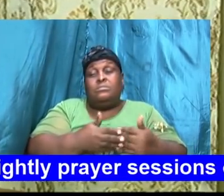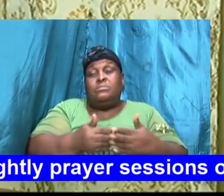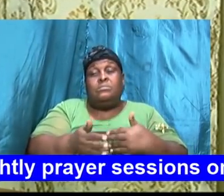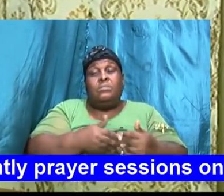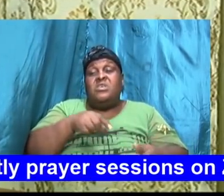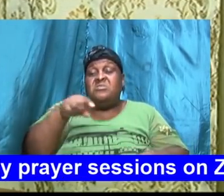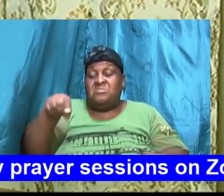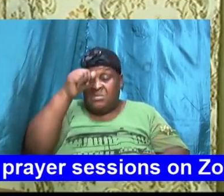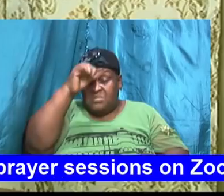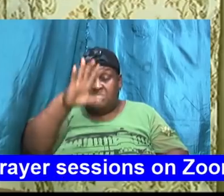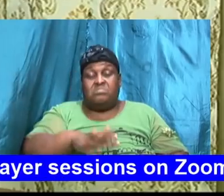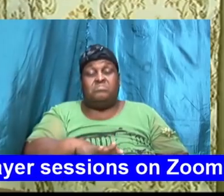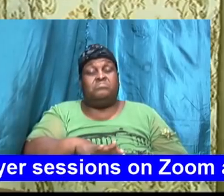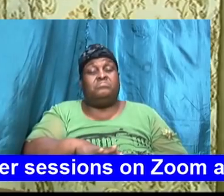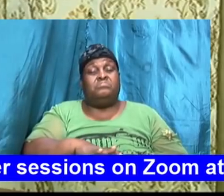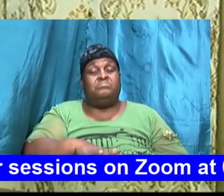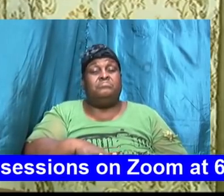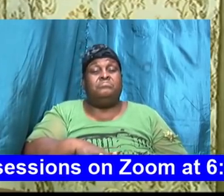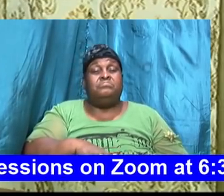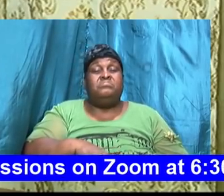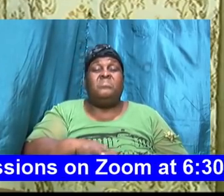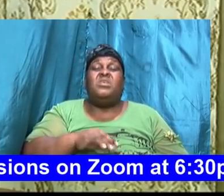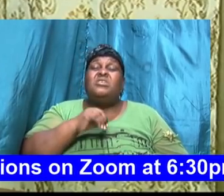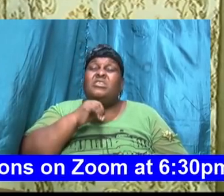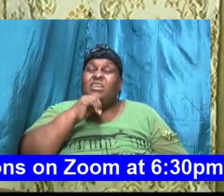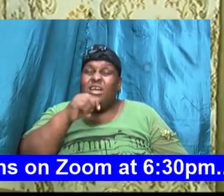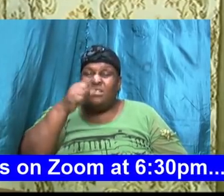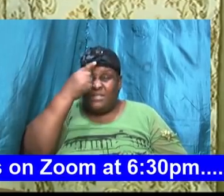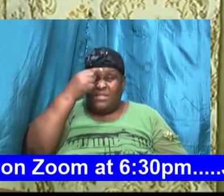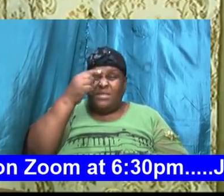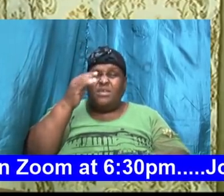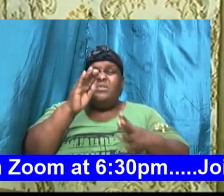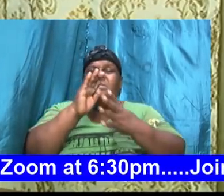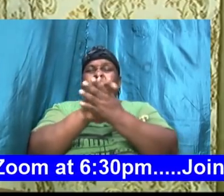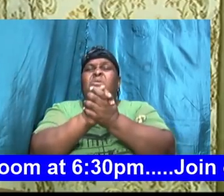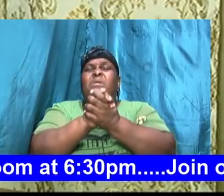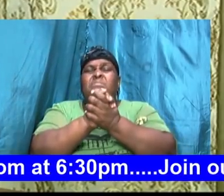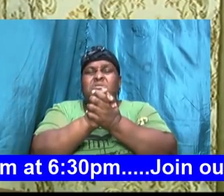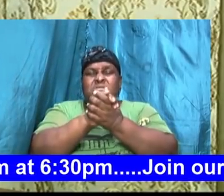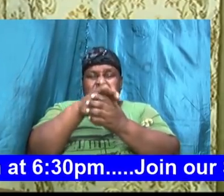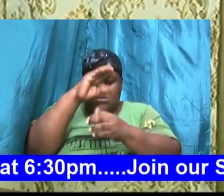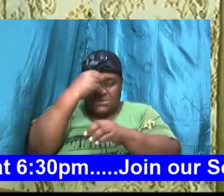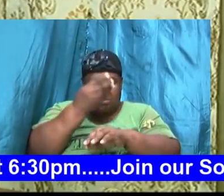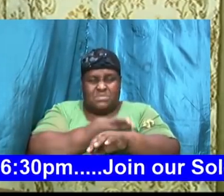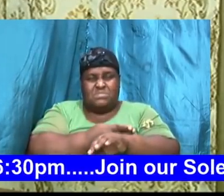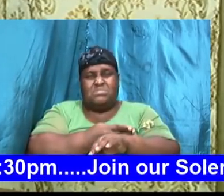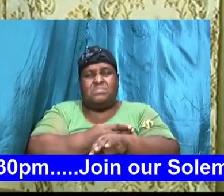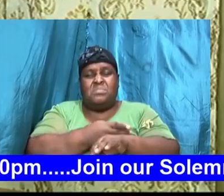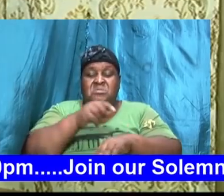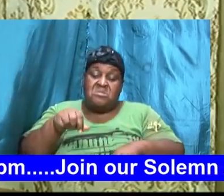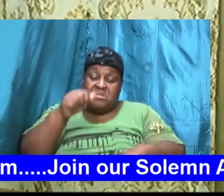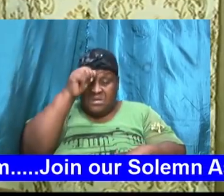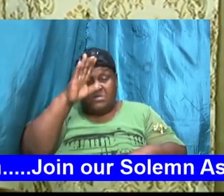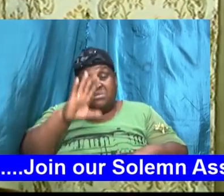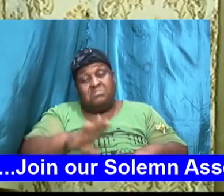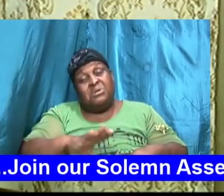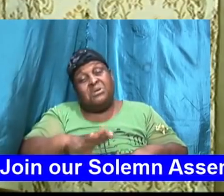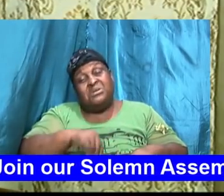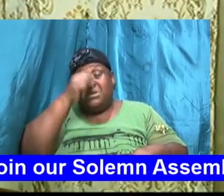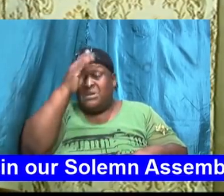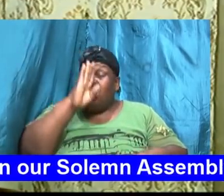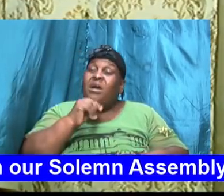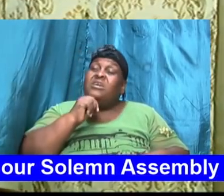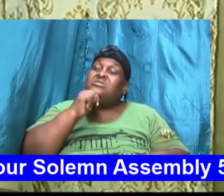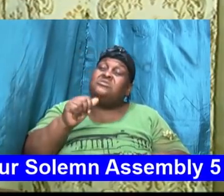this man was not the here this man God was not willing